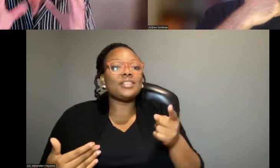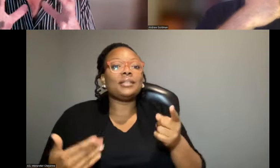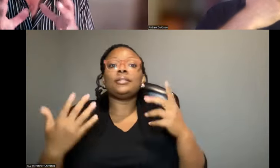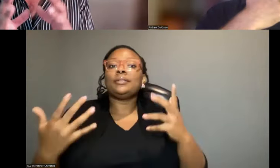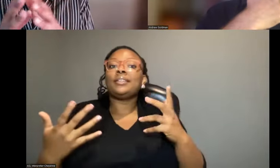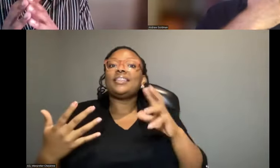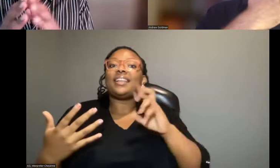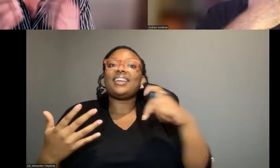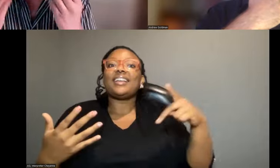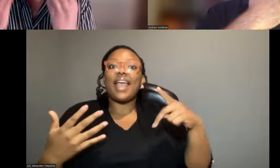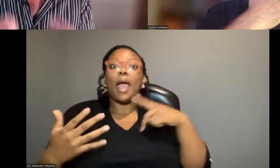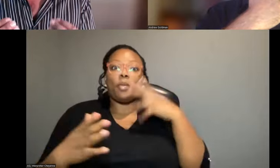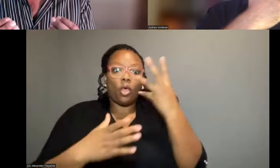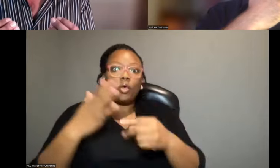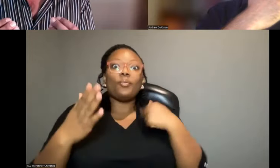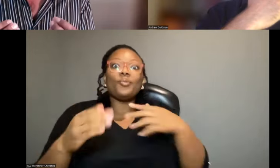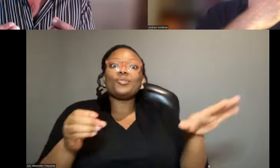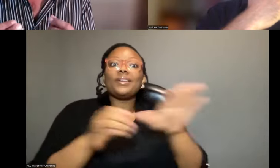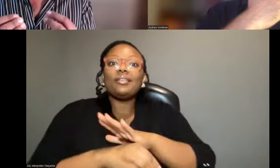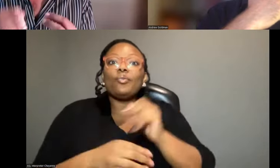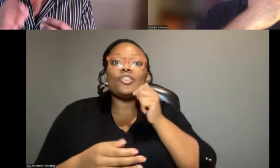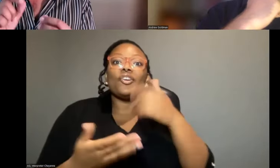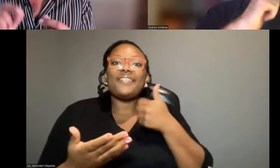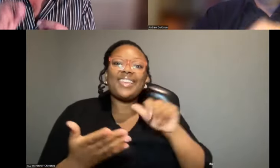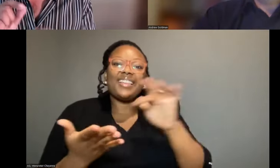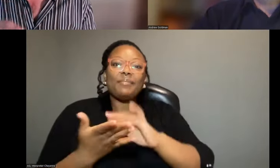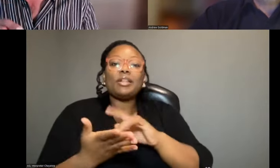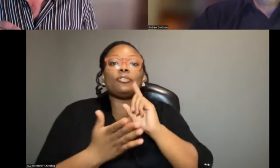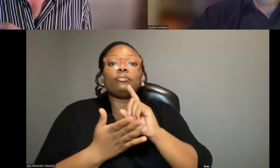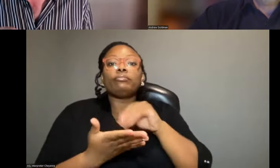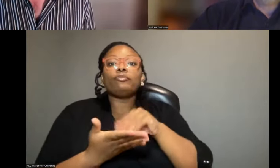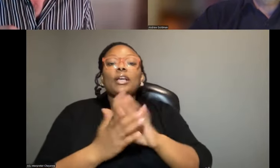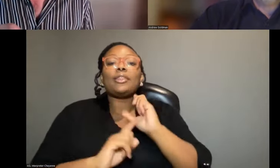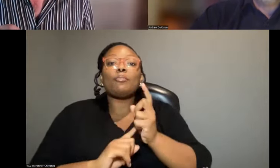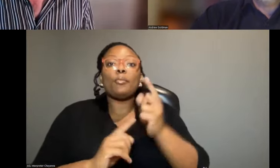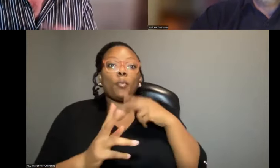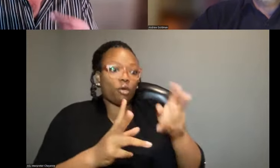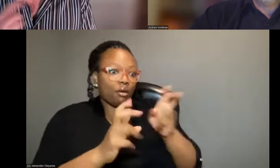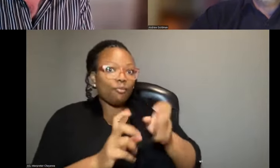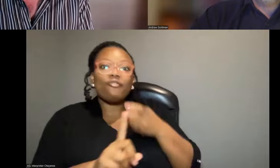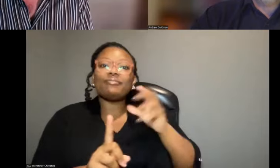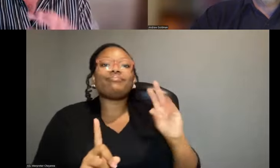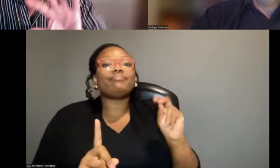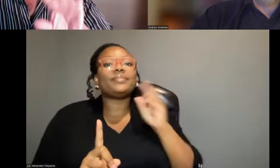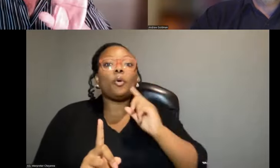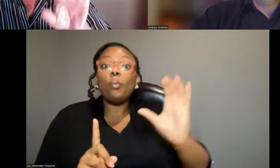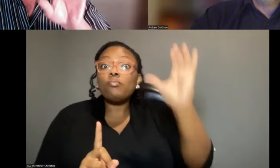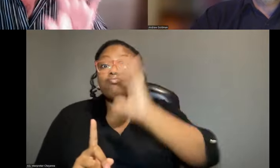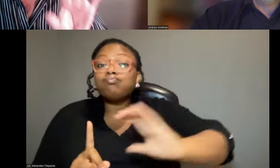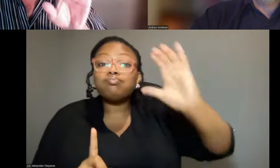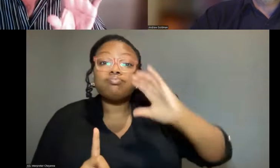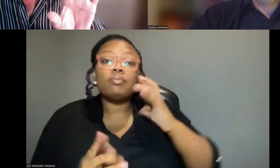a gap we wish we could fill. We don't have medical records at the moment that we can draw on. We are seeking those.